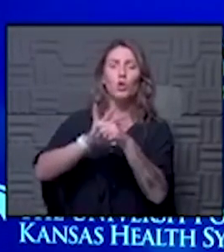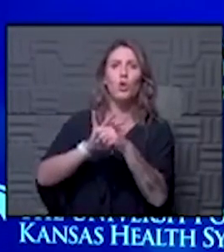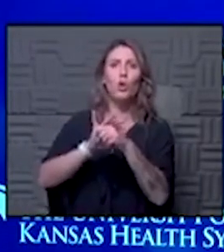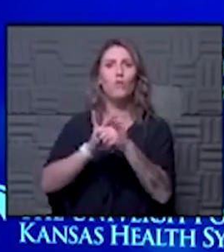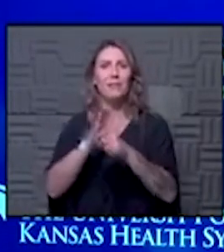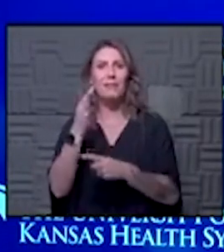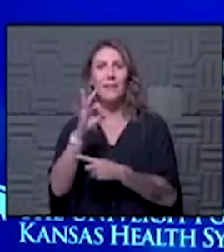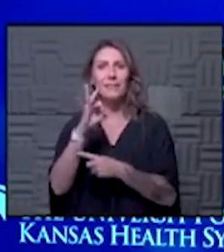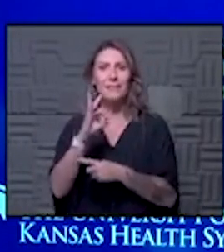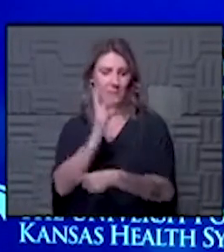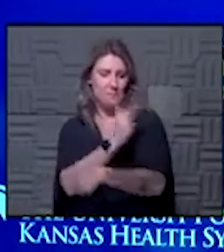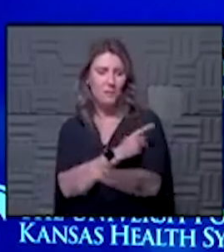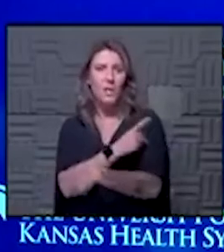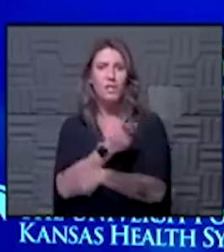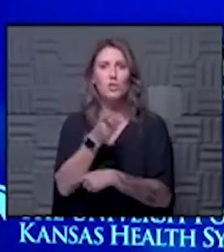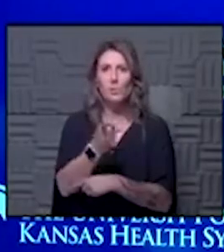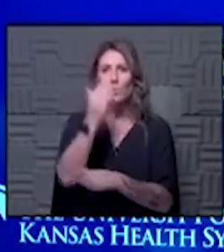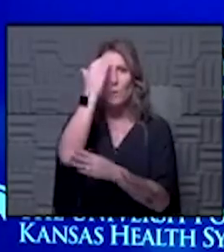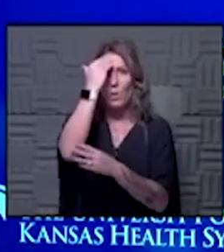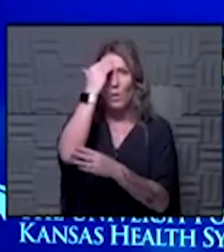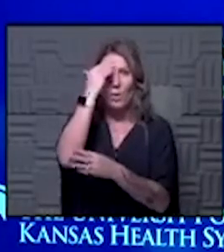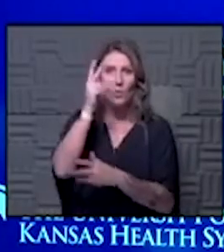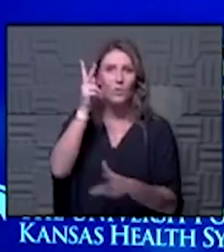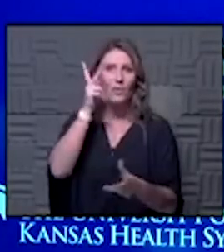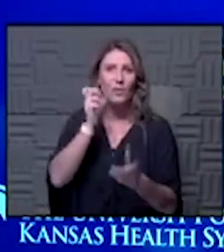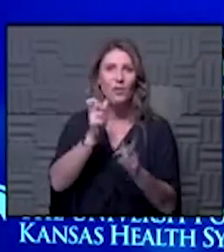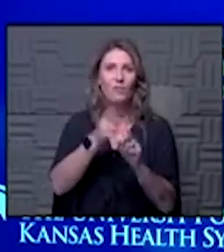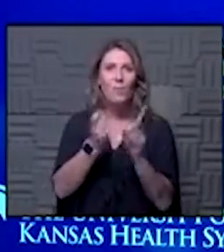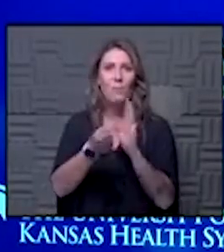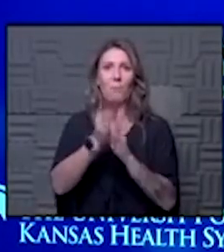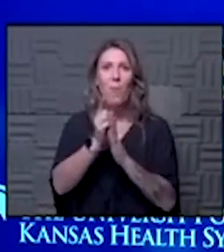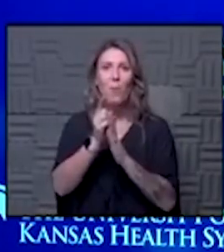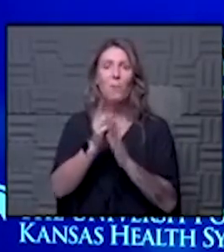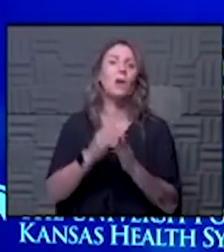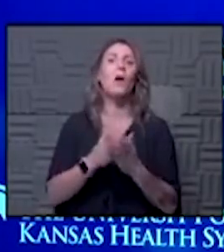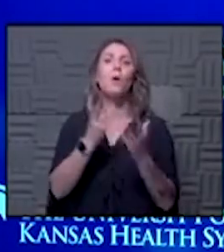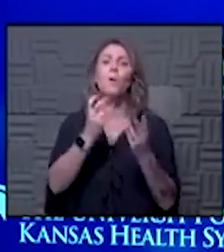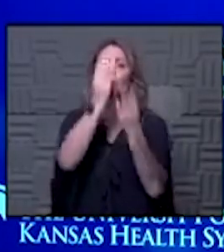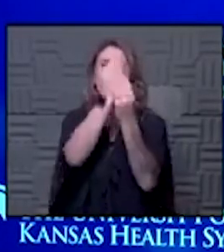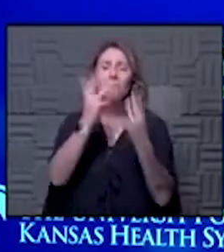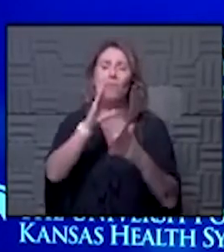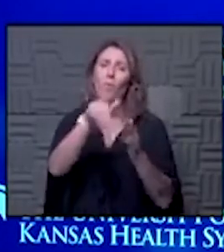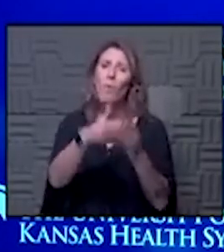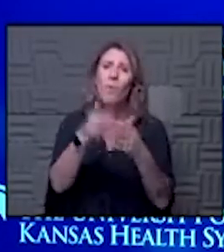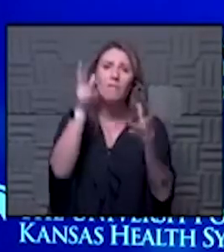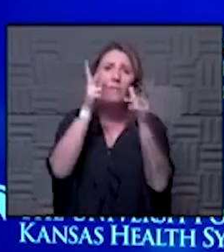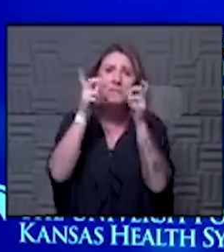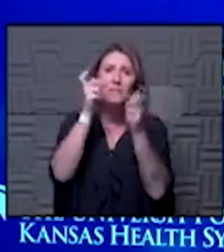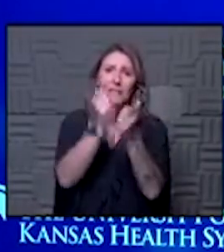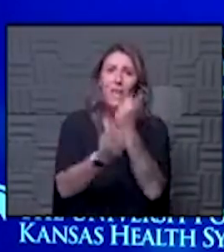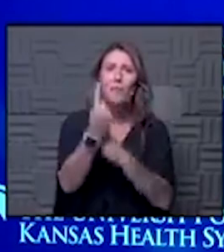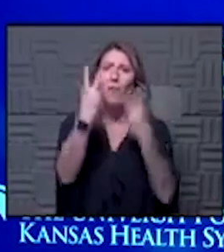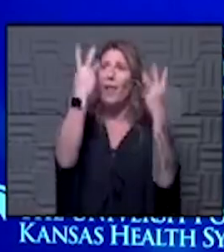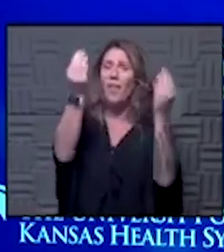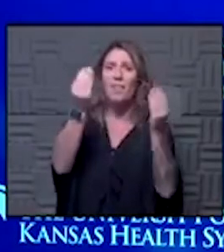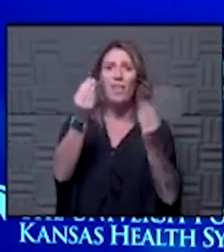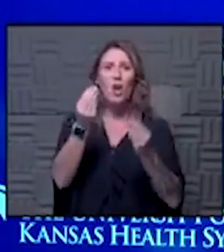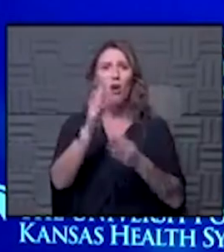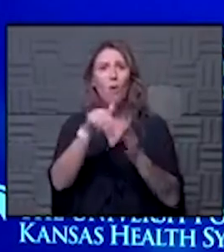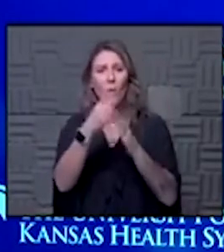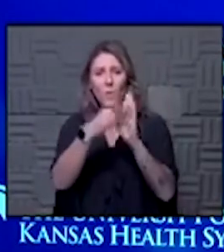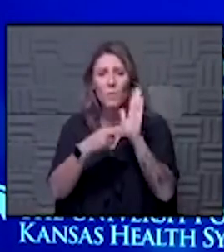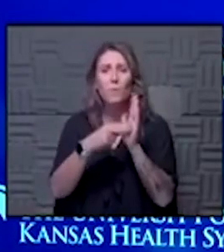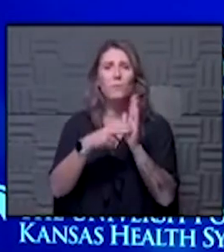patients that you may know you're going to hear from them in just a moment i just want to say to all of our listeners to everyone out there remember those pillars of